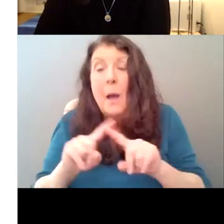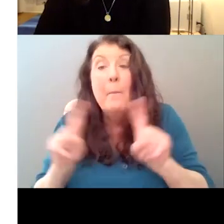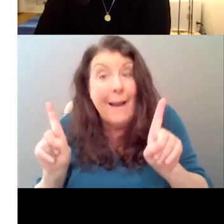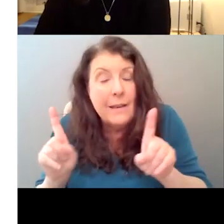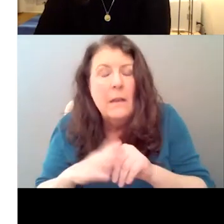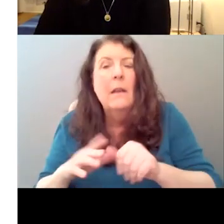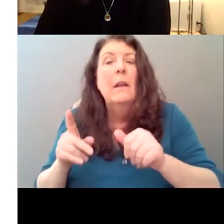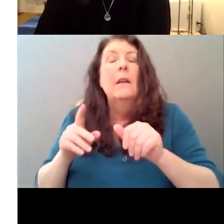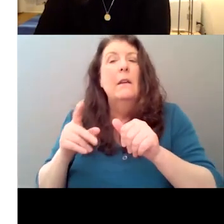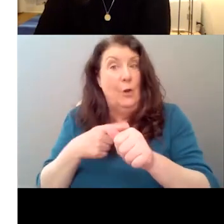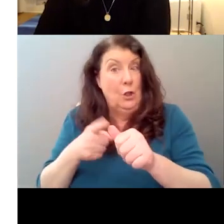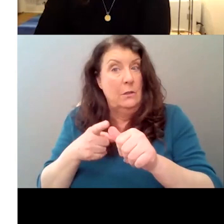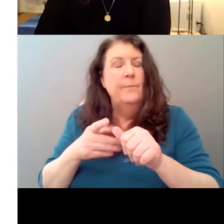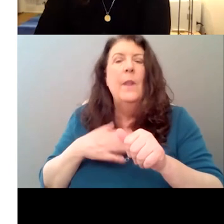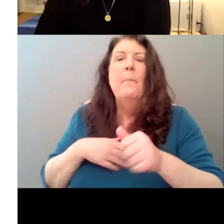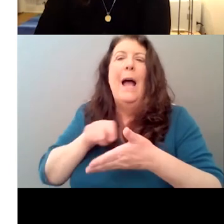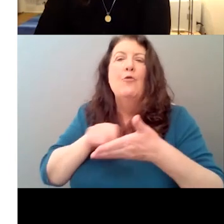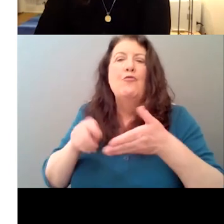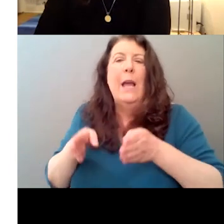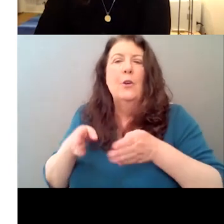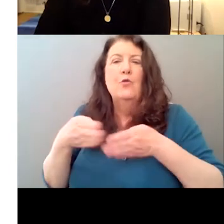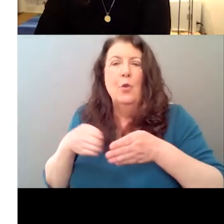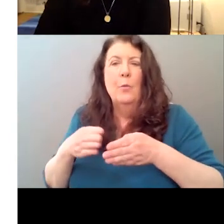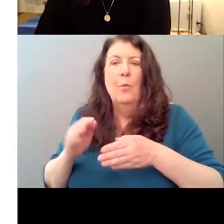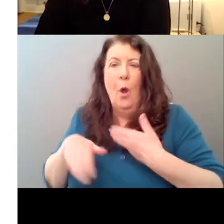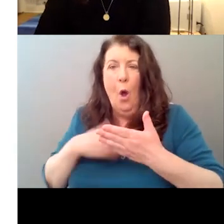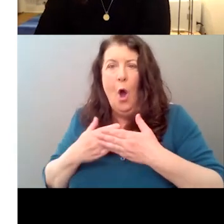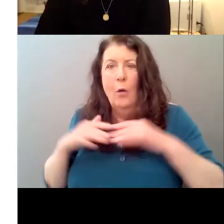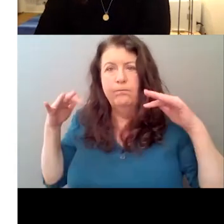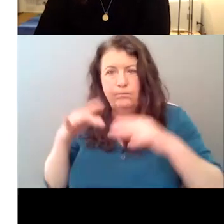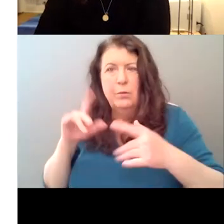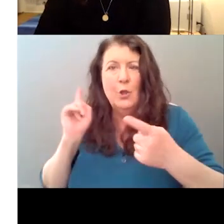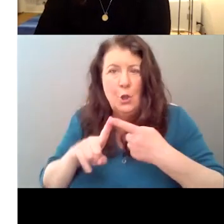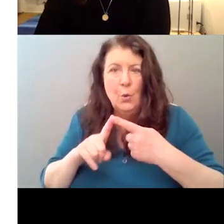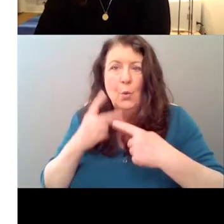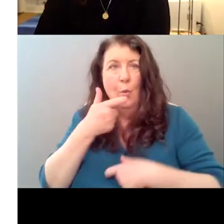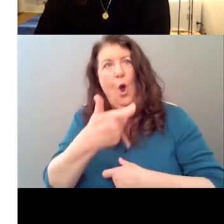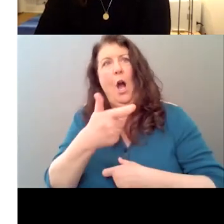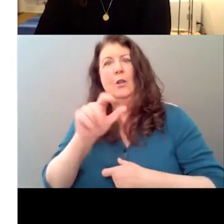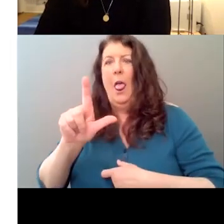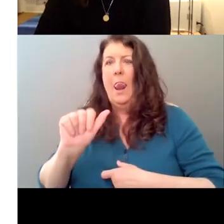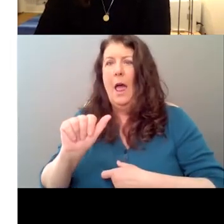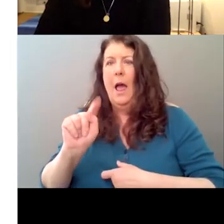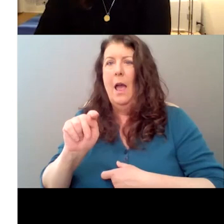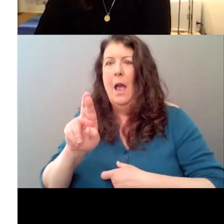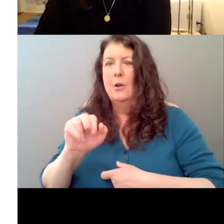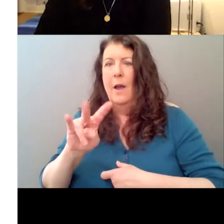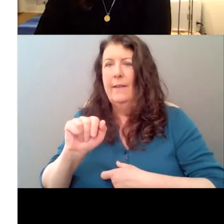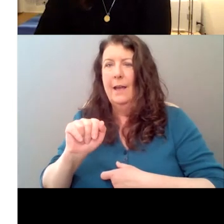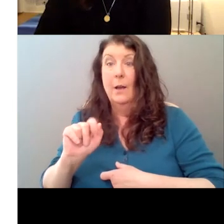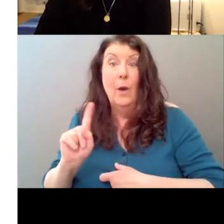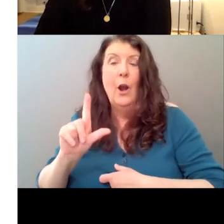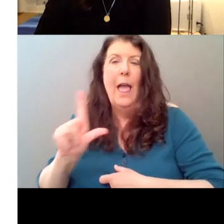all, my writer's room, um, we actually went and saw La Traviata at the LA Opera House, which was very fun. Um,